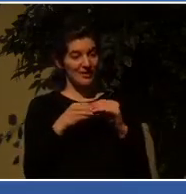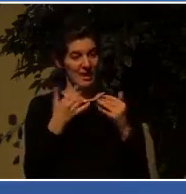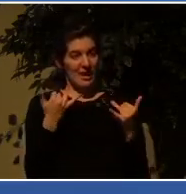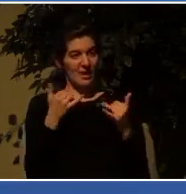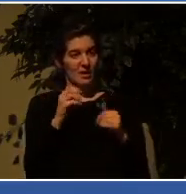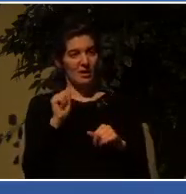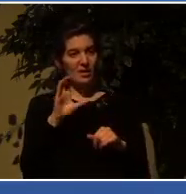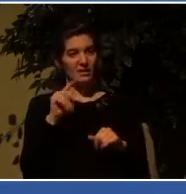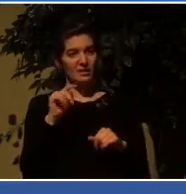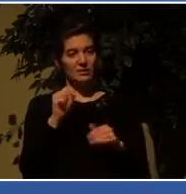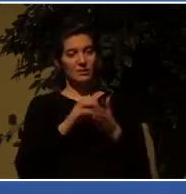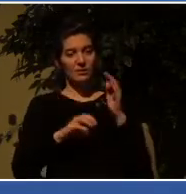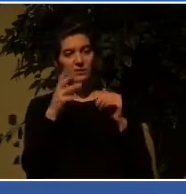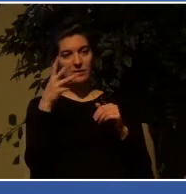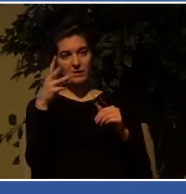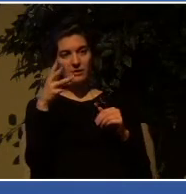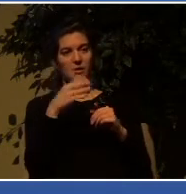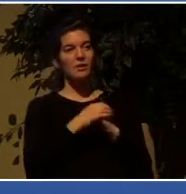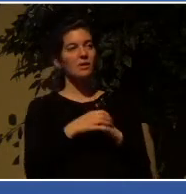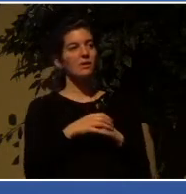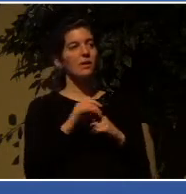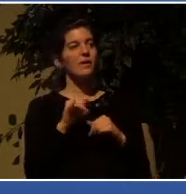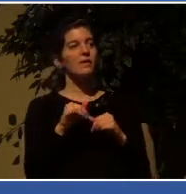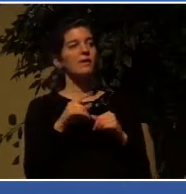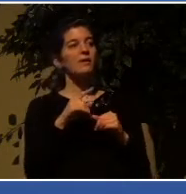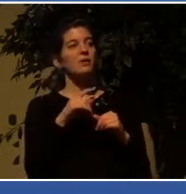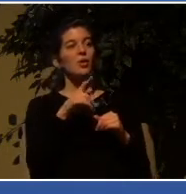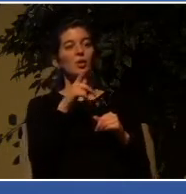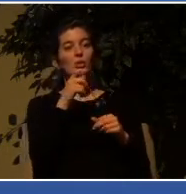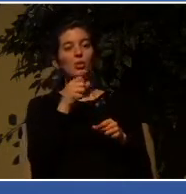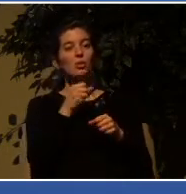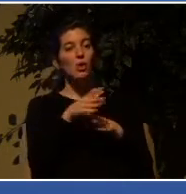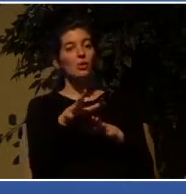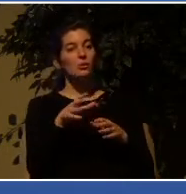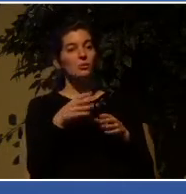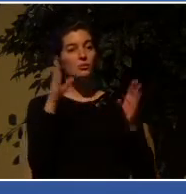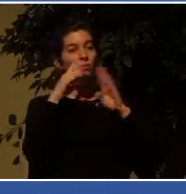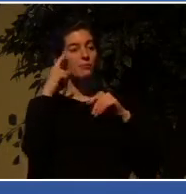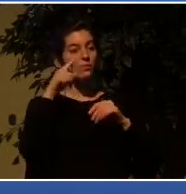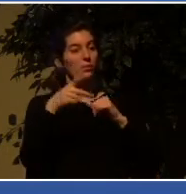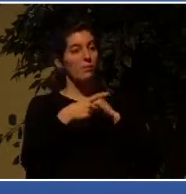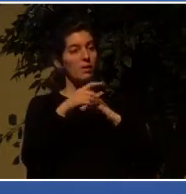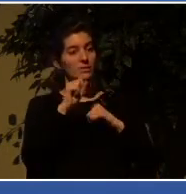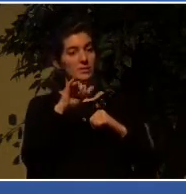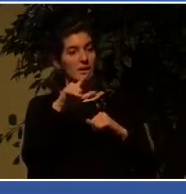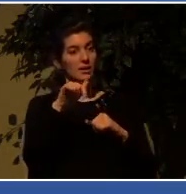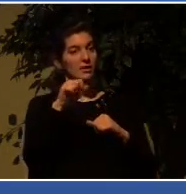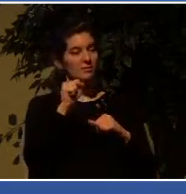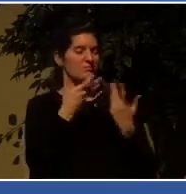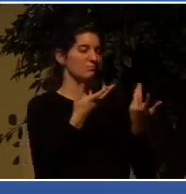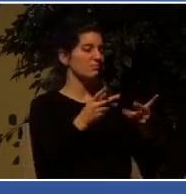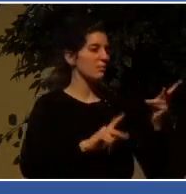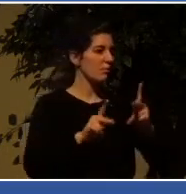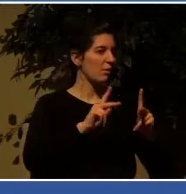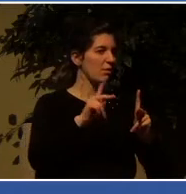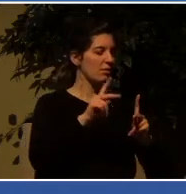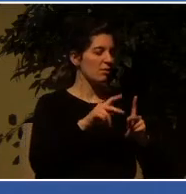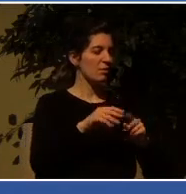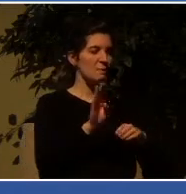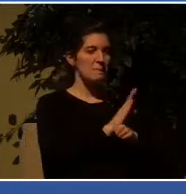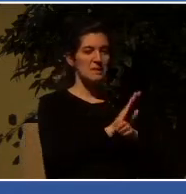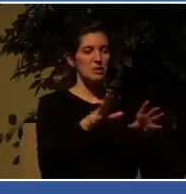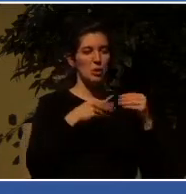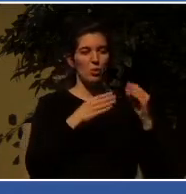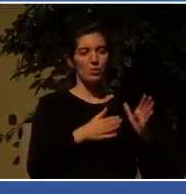of their trouble is flesh and blood. It's the business owners, the owners of the slave girl.